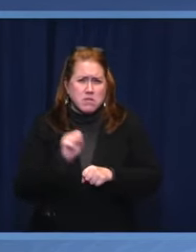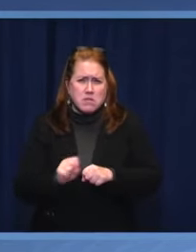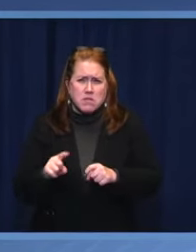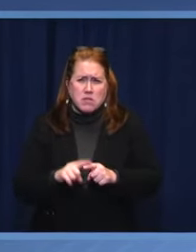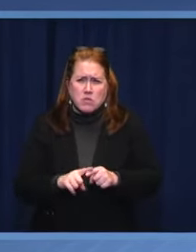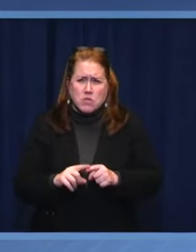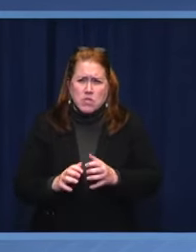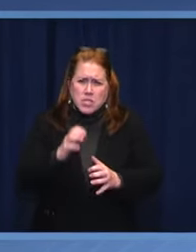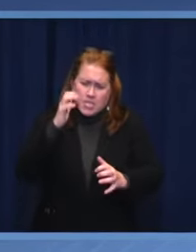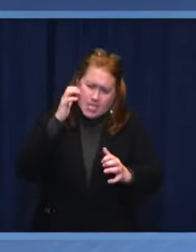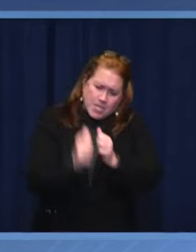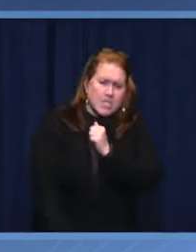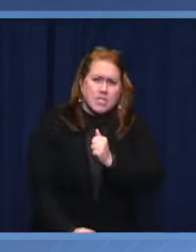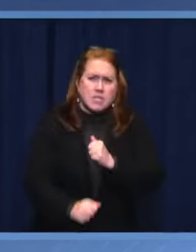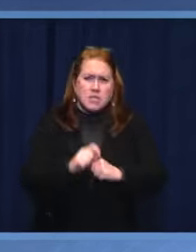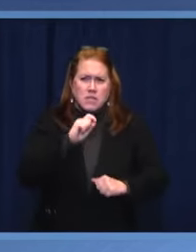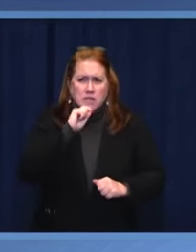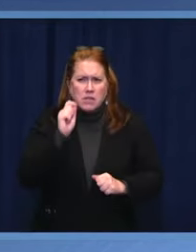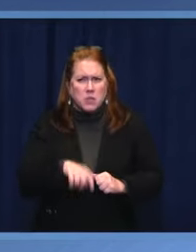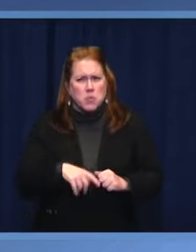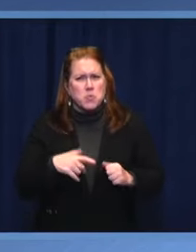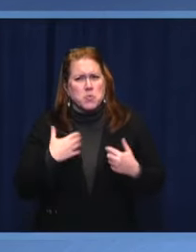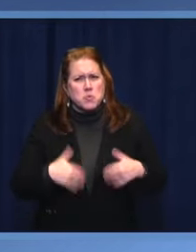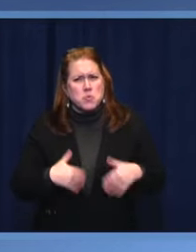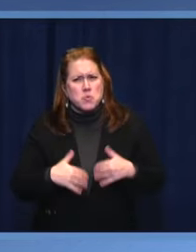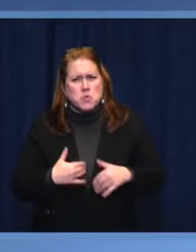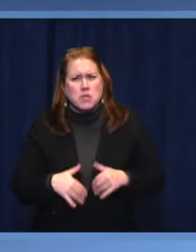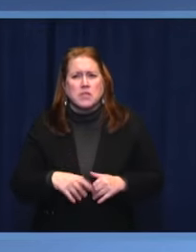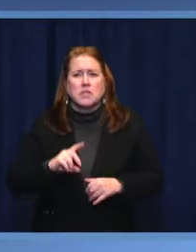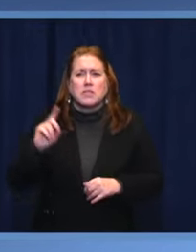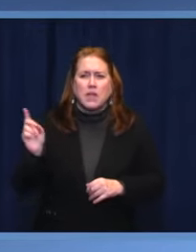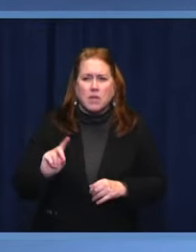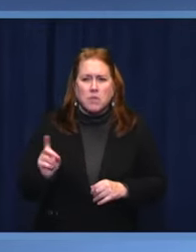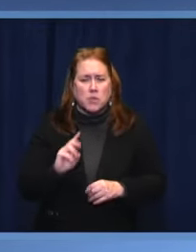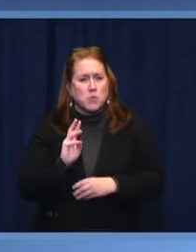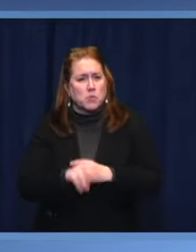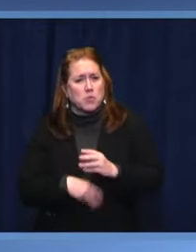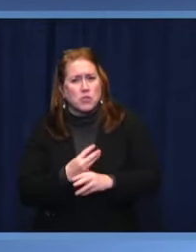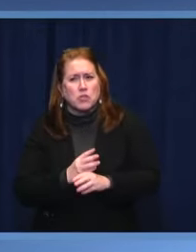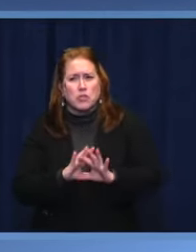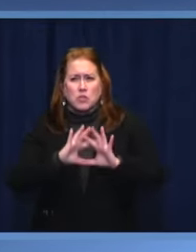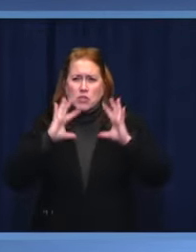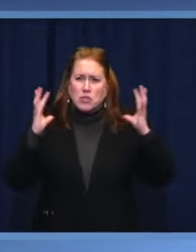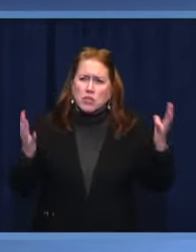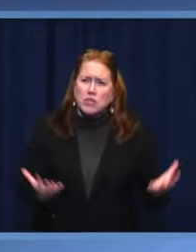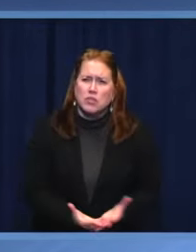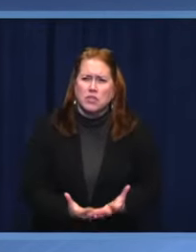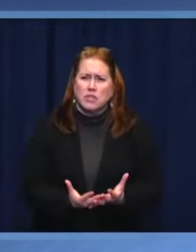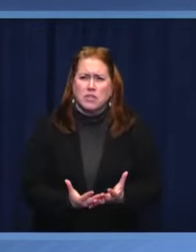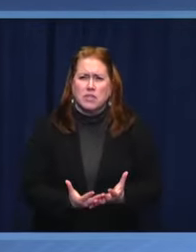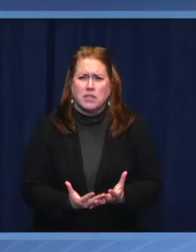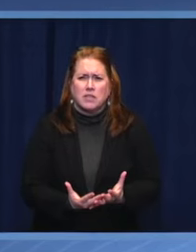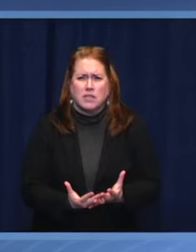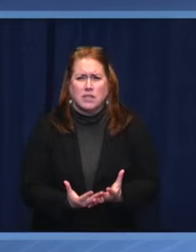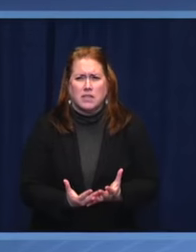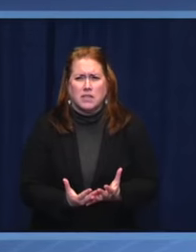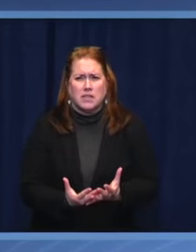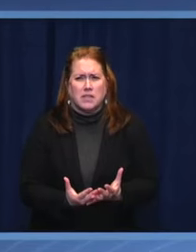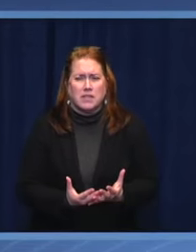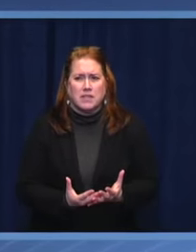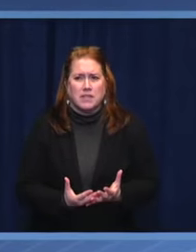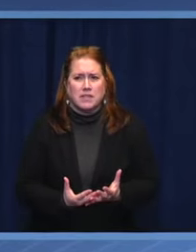for a long time with the democracies of the world. it fights via